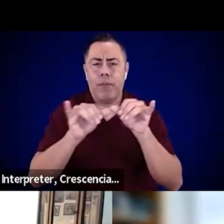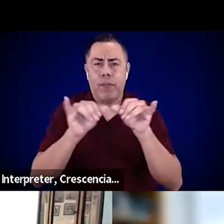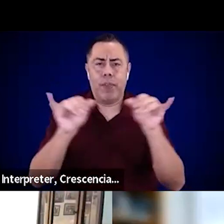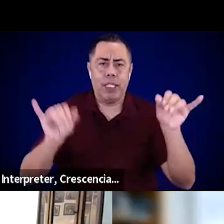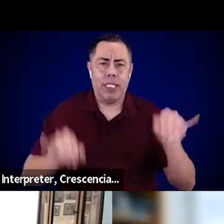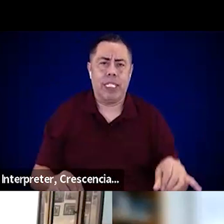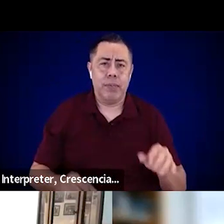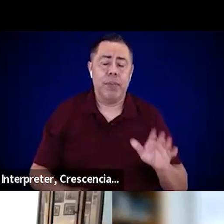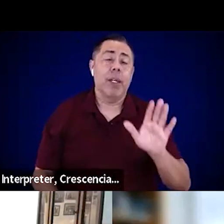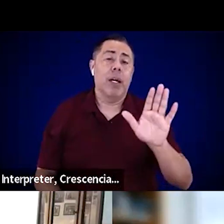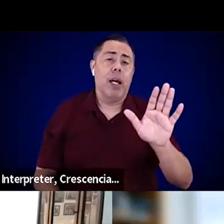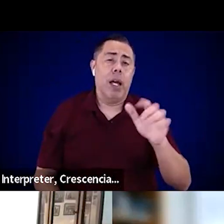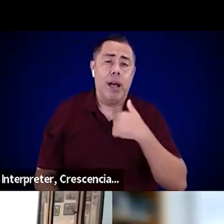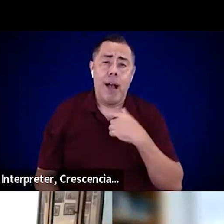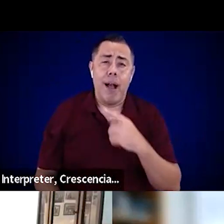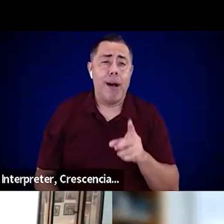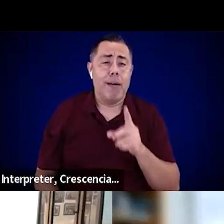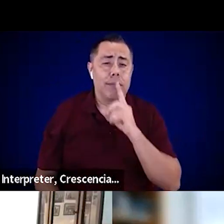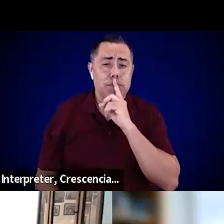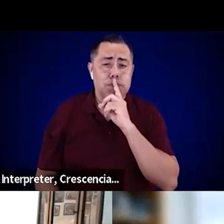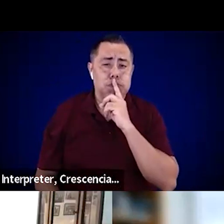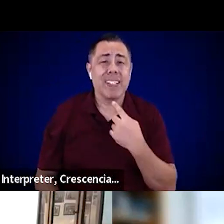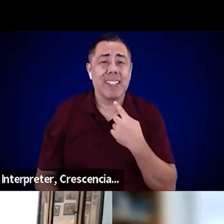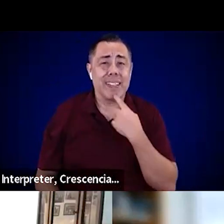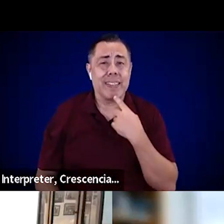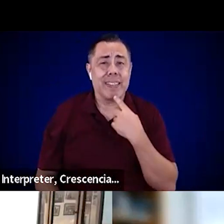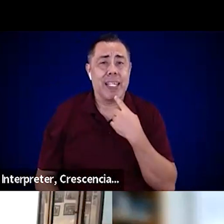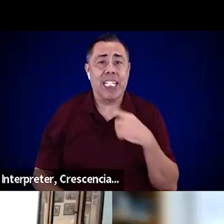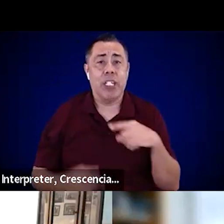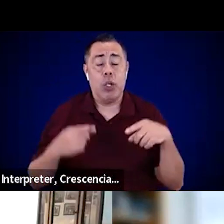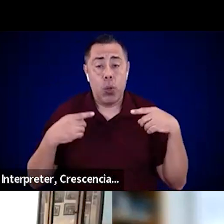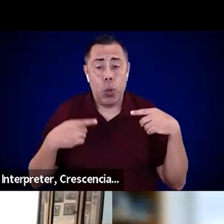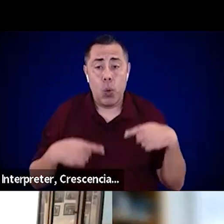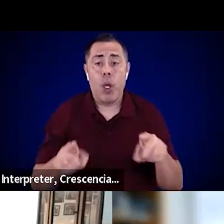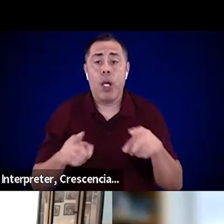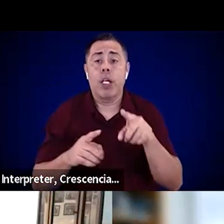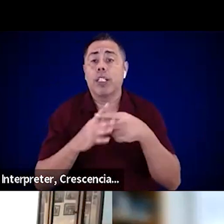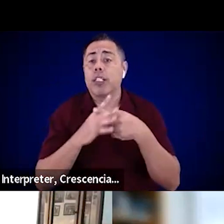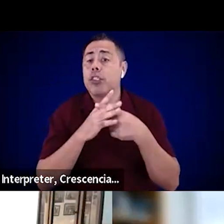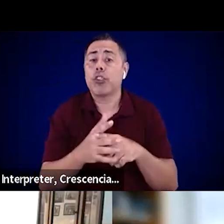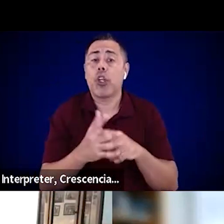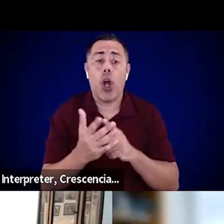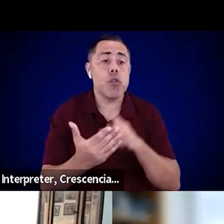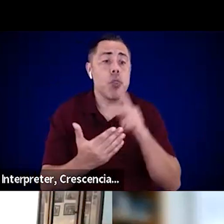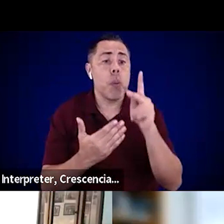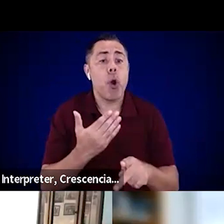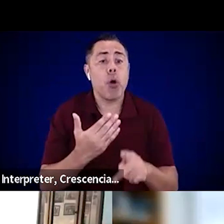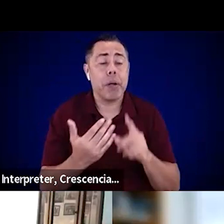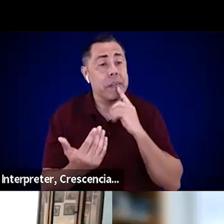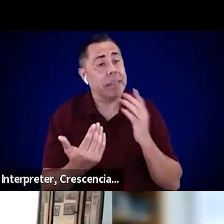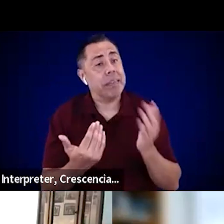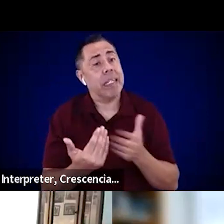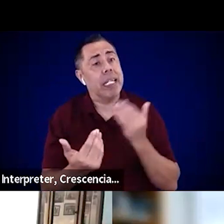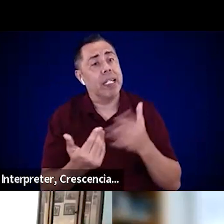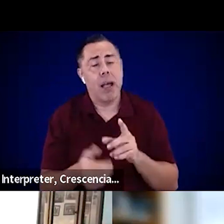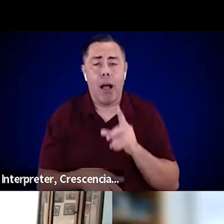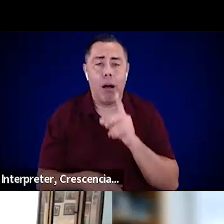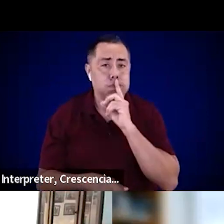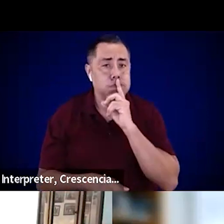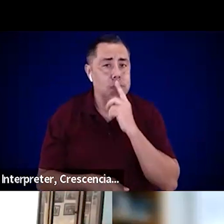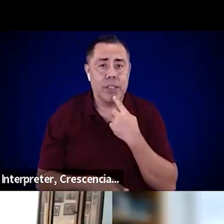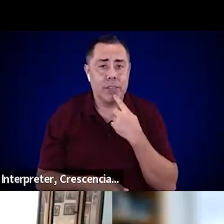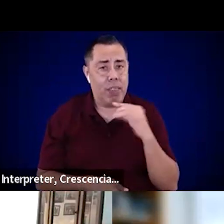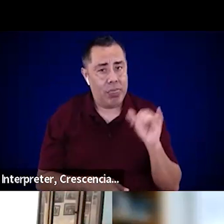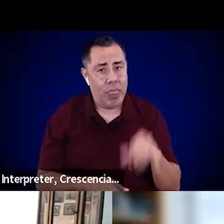any of this when you're starting a program like this. It's easy and that it doesn't take extensive time and effort. In some